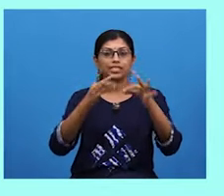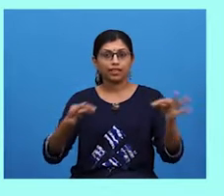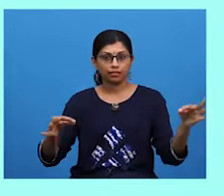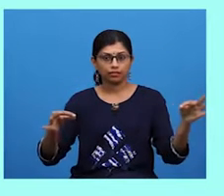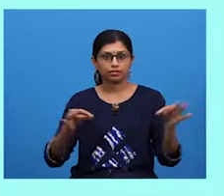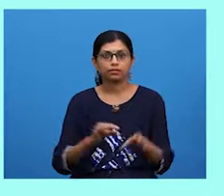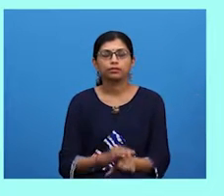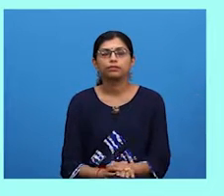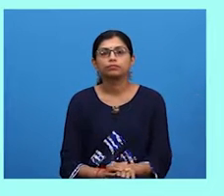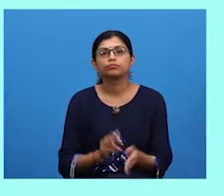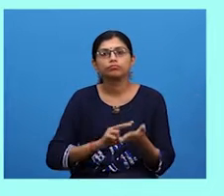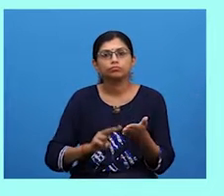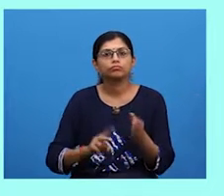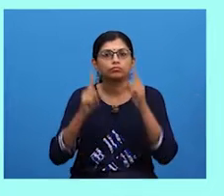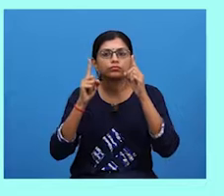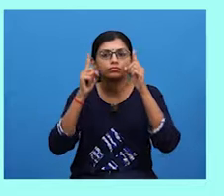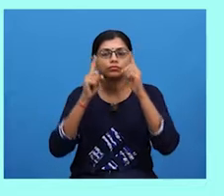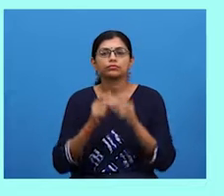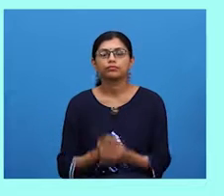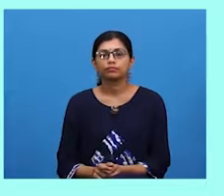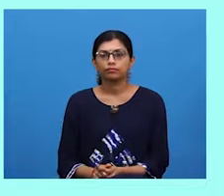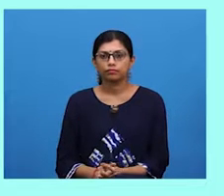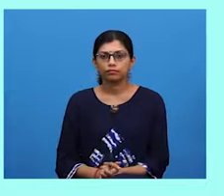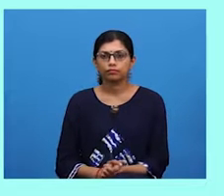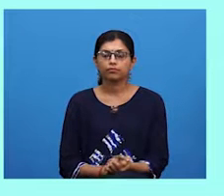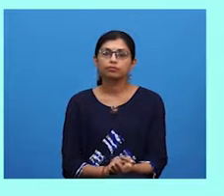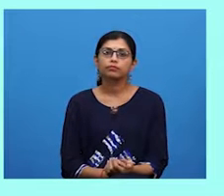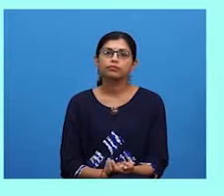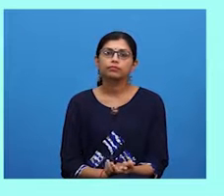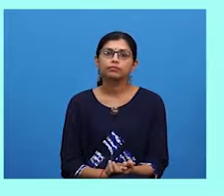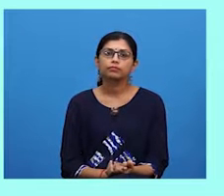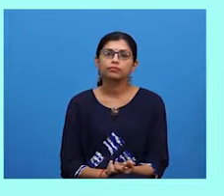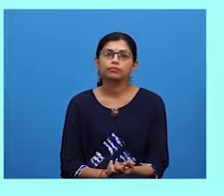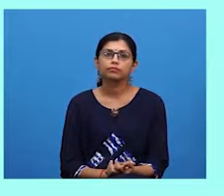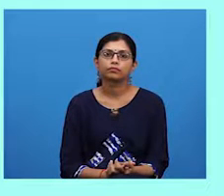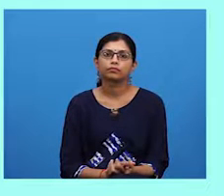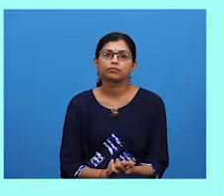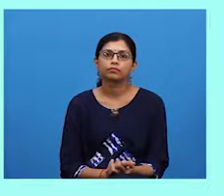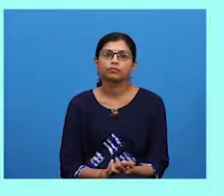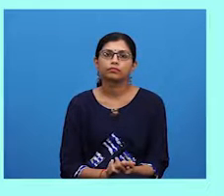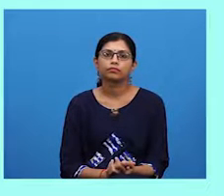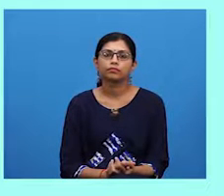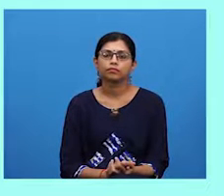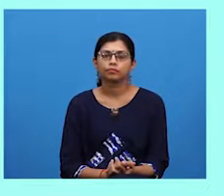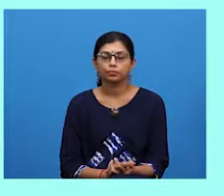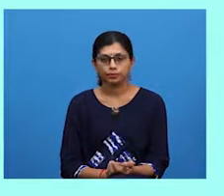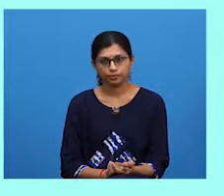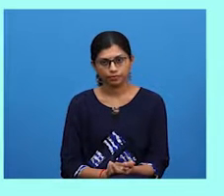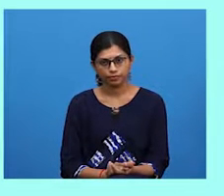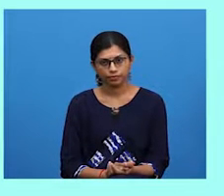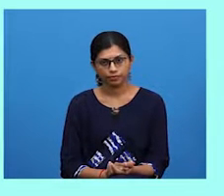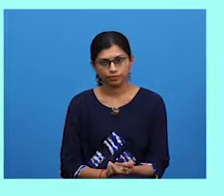sharing the information since the messages shared are short but meaningful.